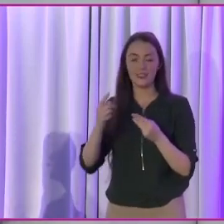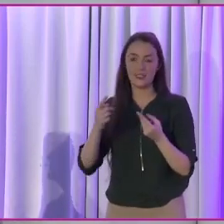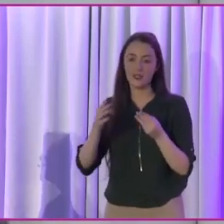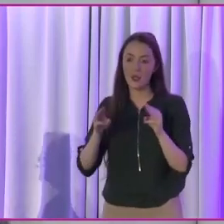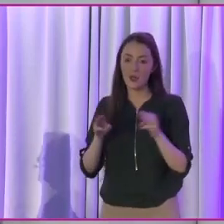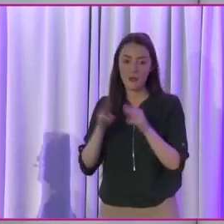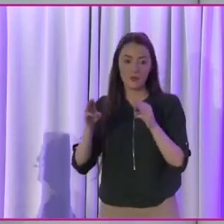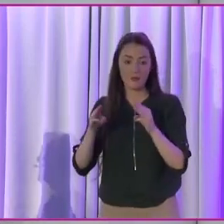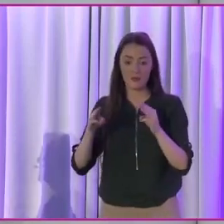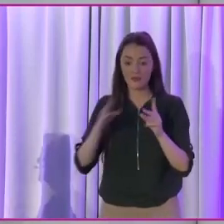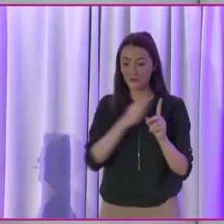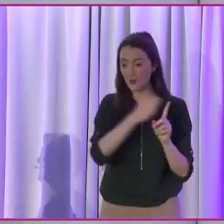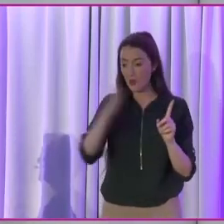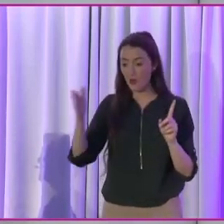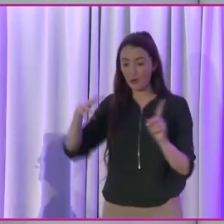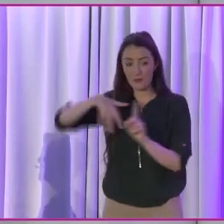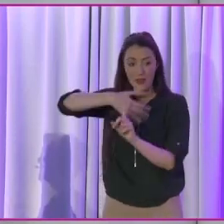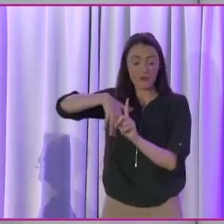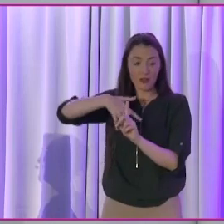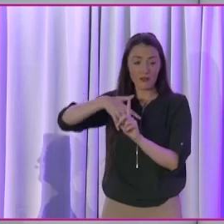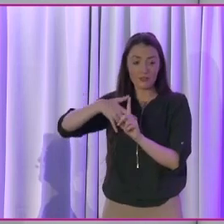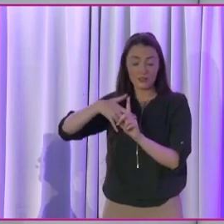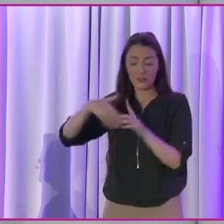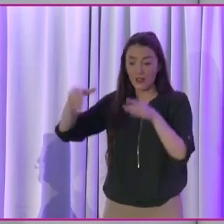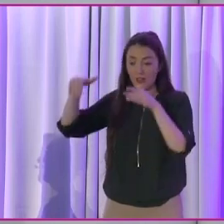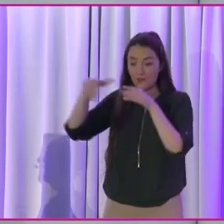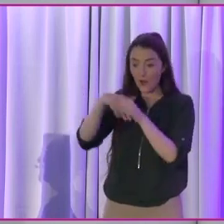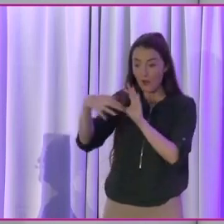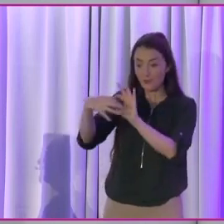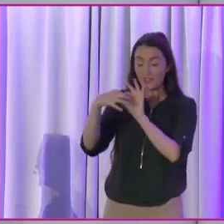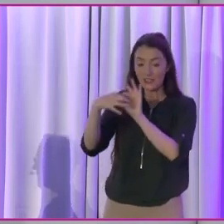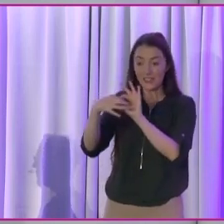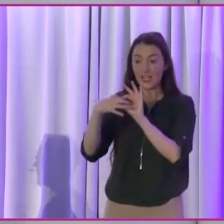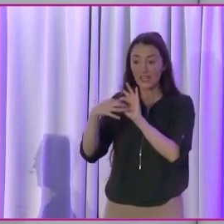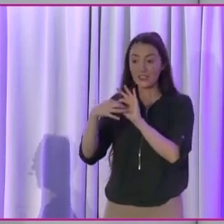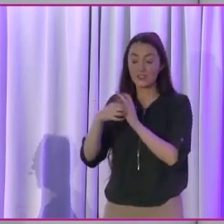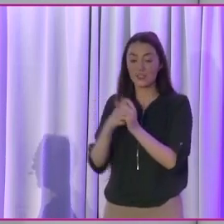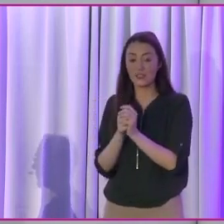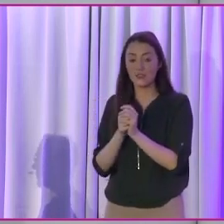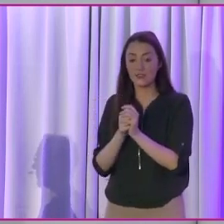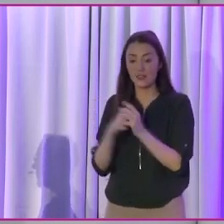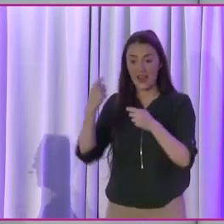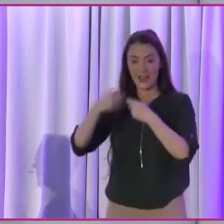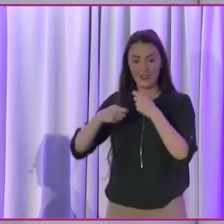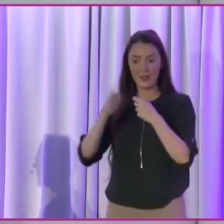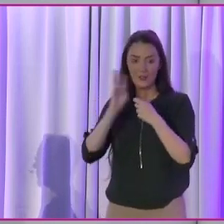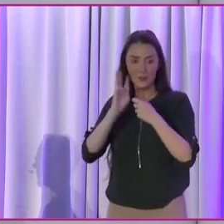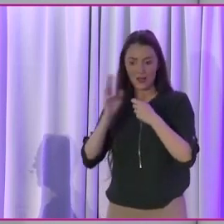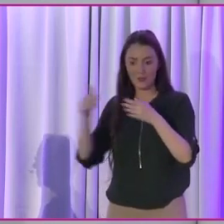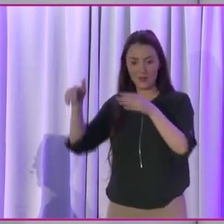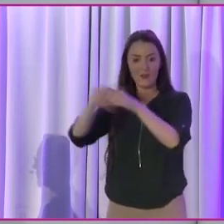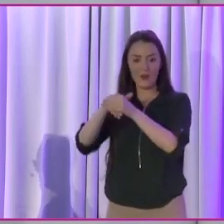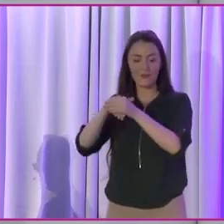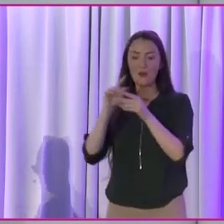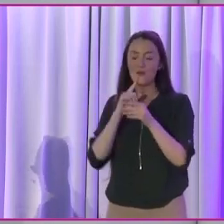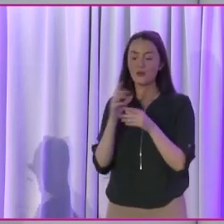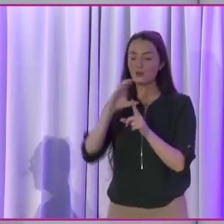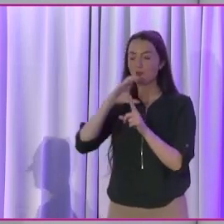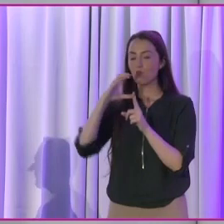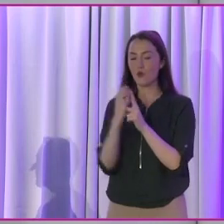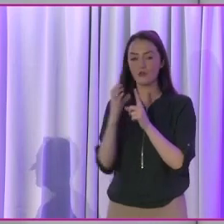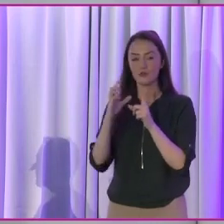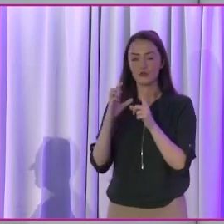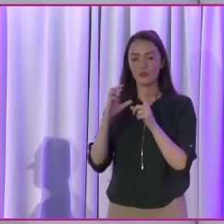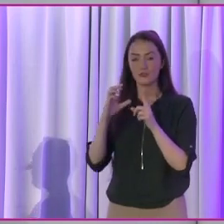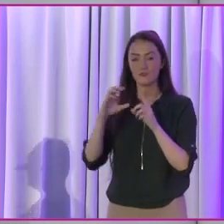in all aspects of life, engaging in all aspects of life, and then they will be involved, you know, but that's a cultural change that's needed.